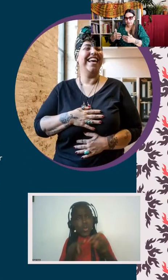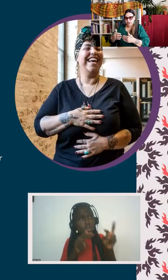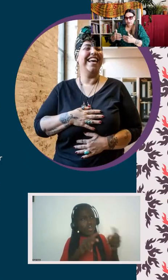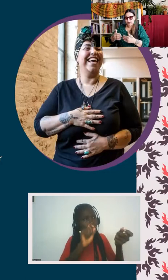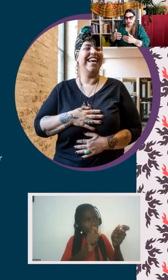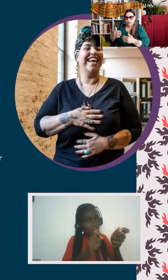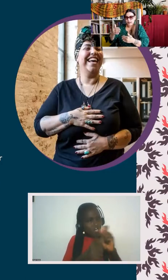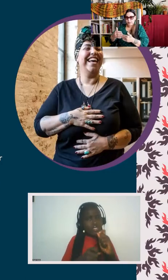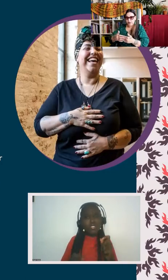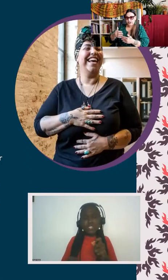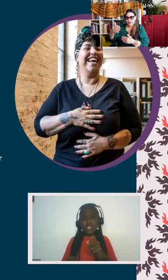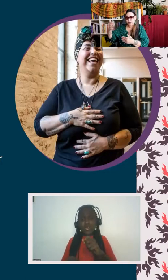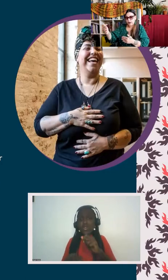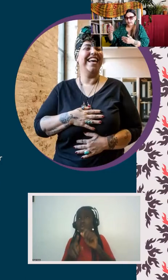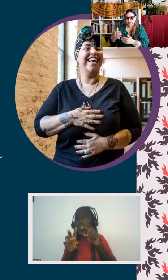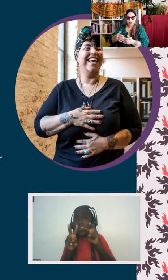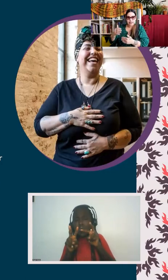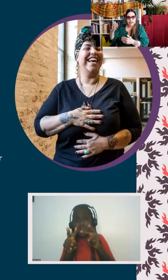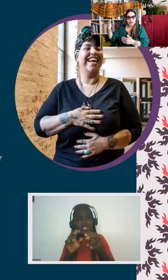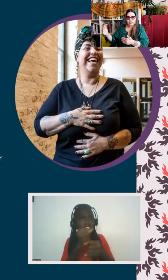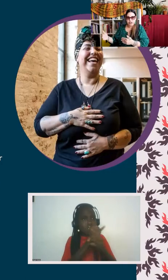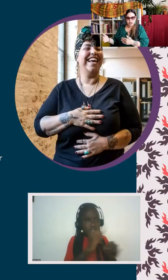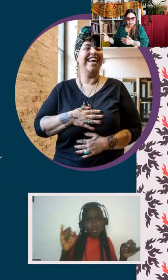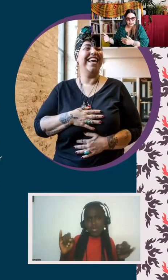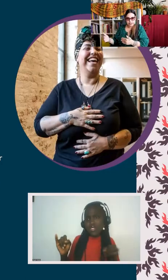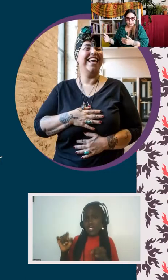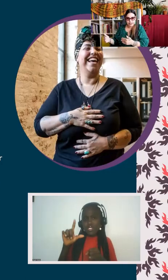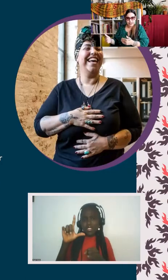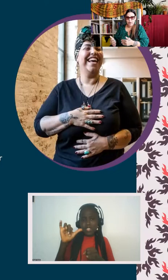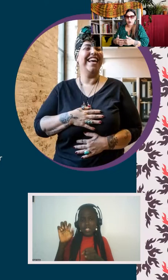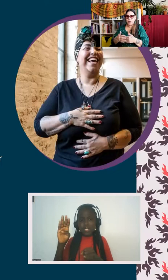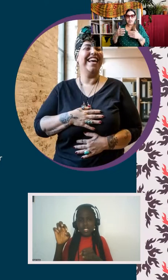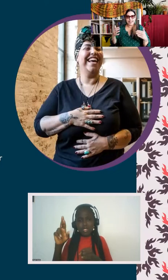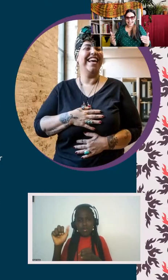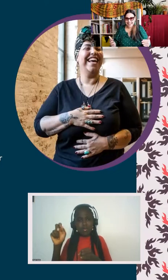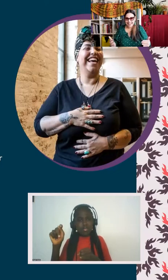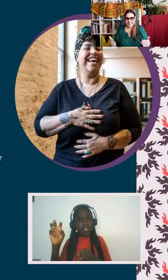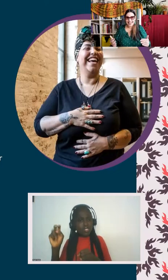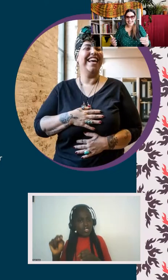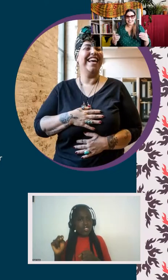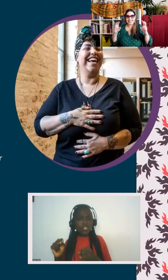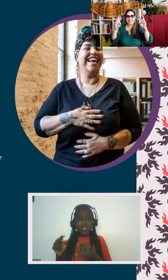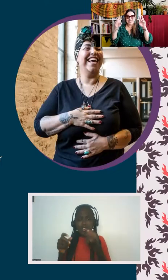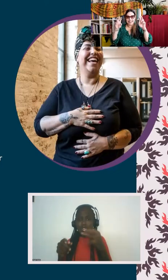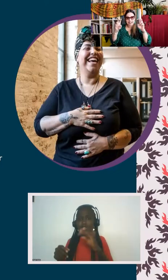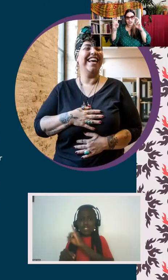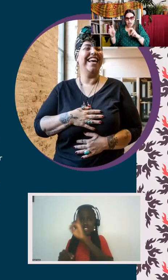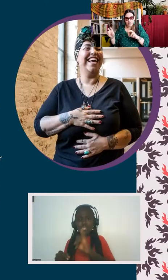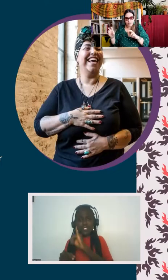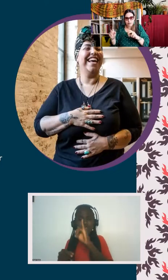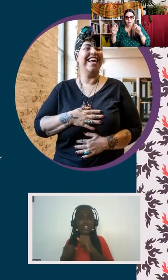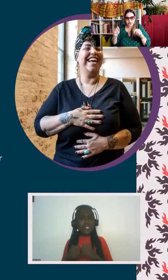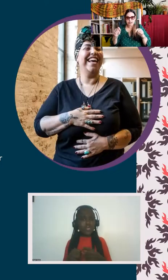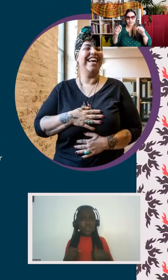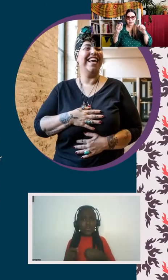interface between liberation and organizations and or institutions. What we think is the thing that will